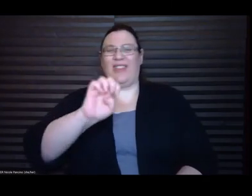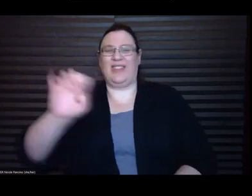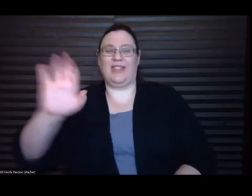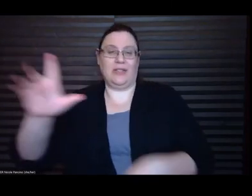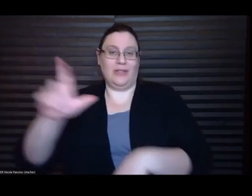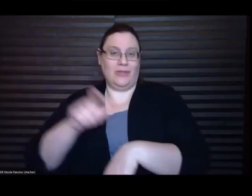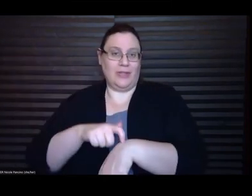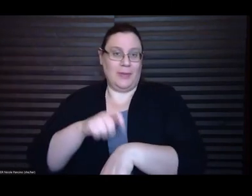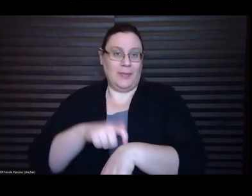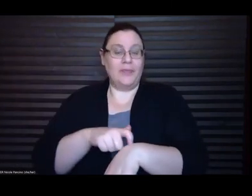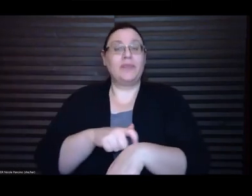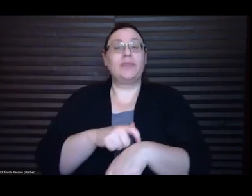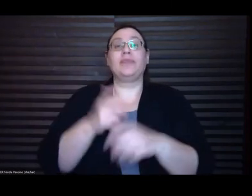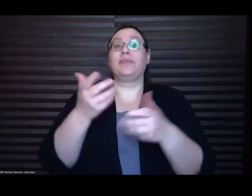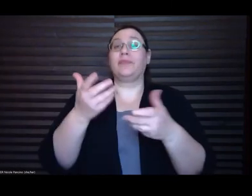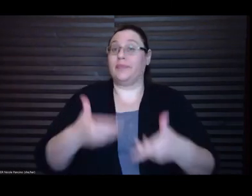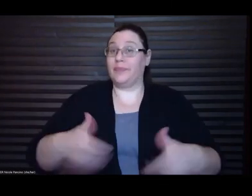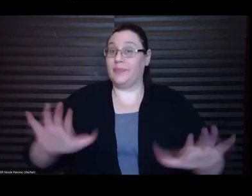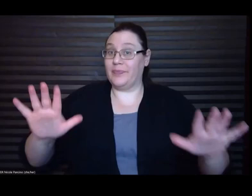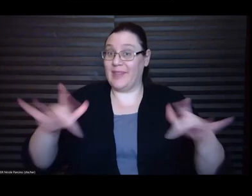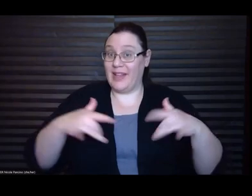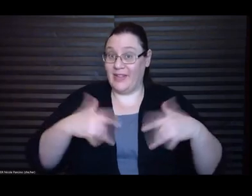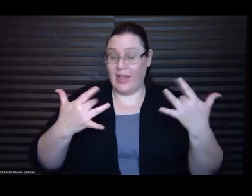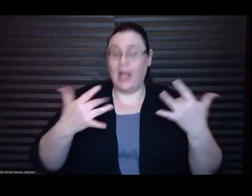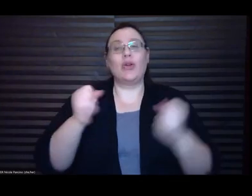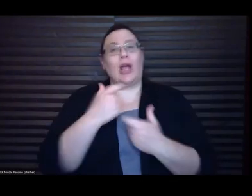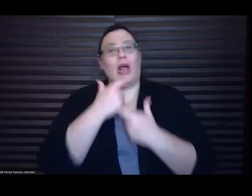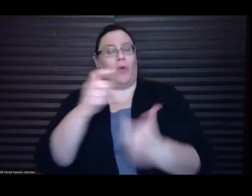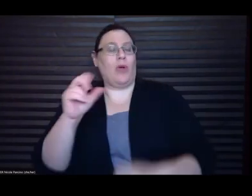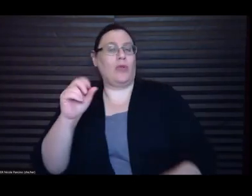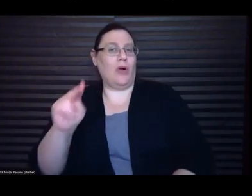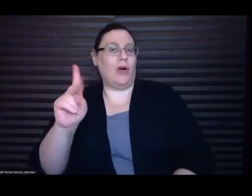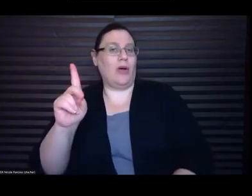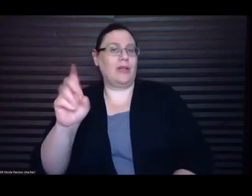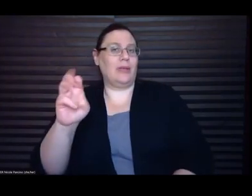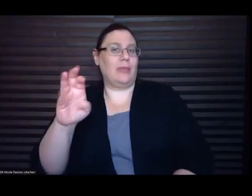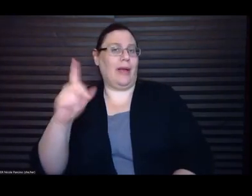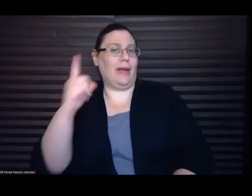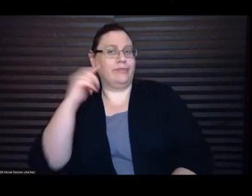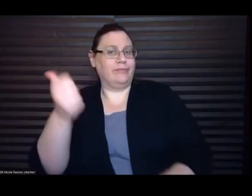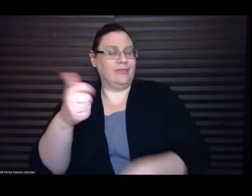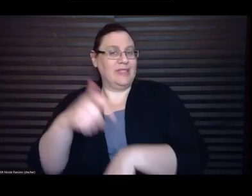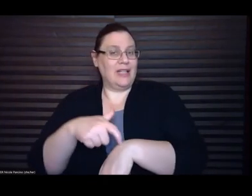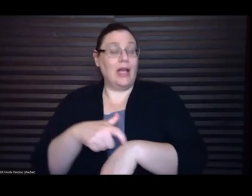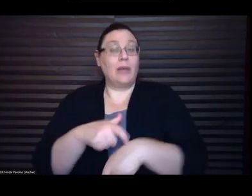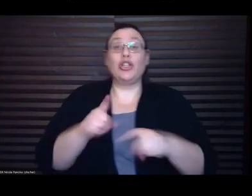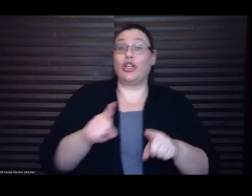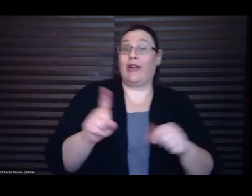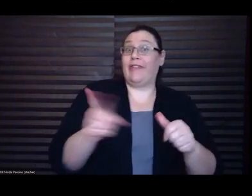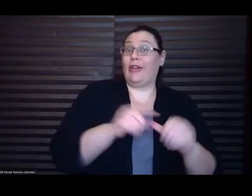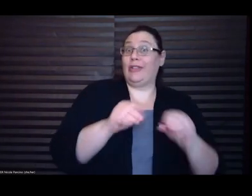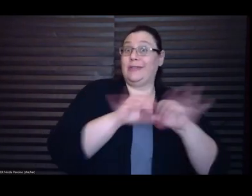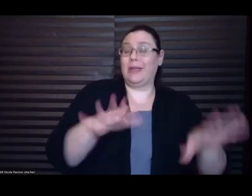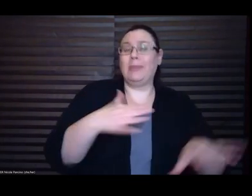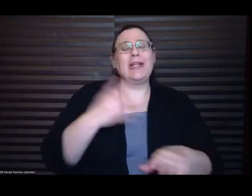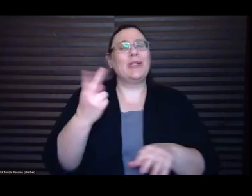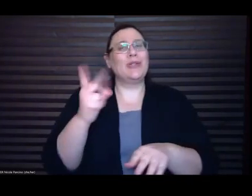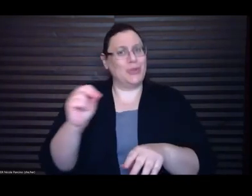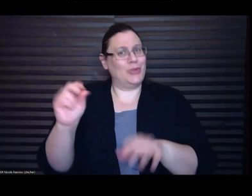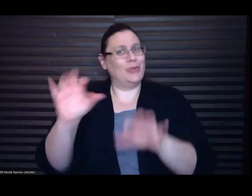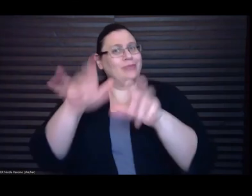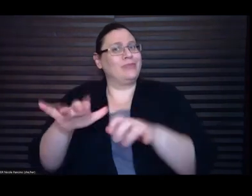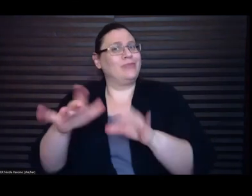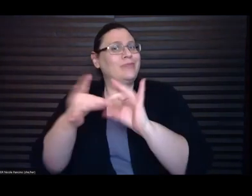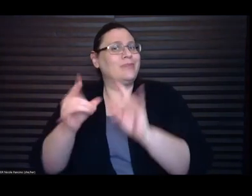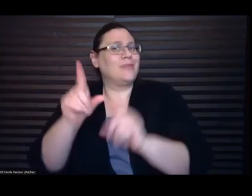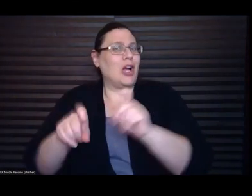the conclusion of the event, it will be available for on-demand viewing. During the event's premiere, please enter your questions or comments into the platform chat box on